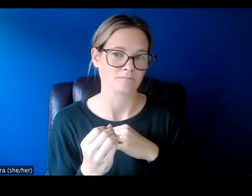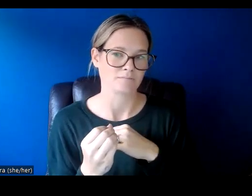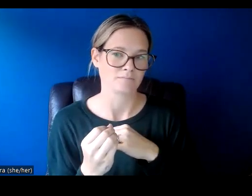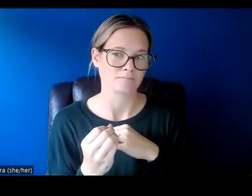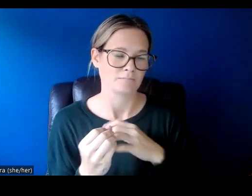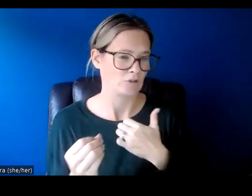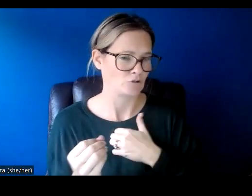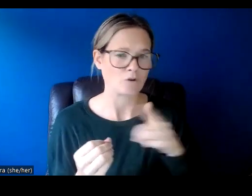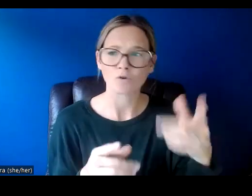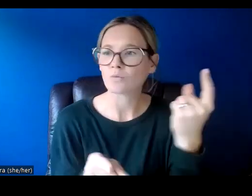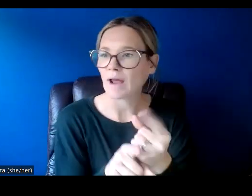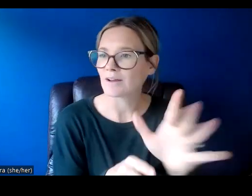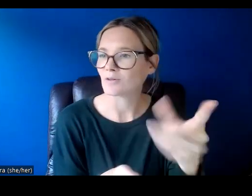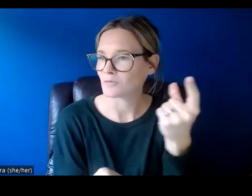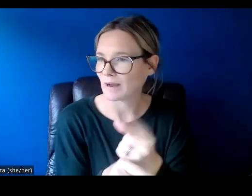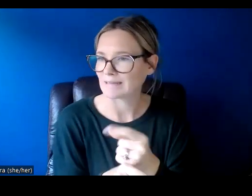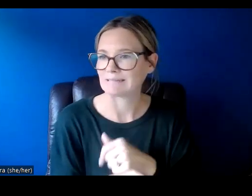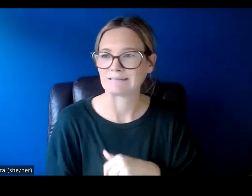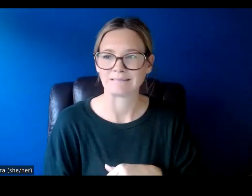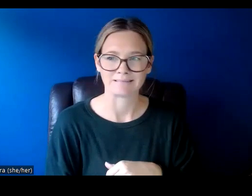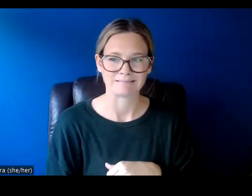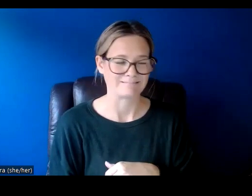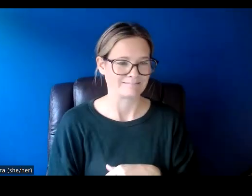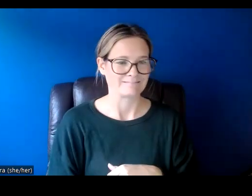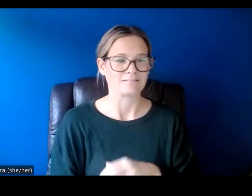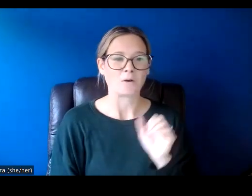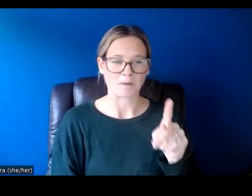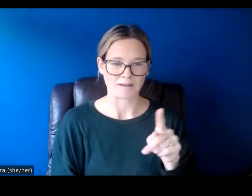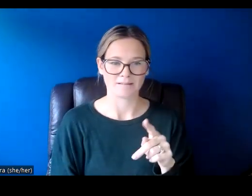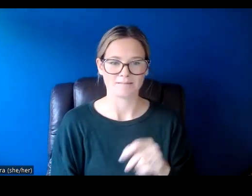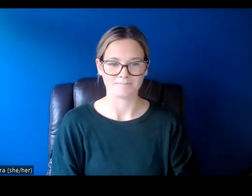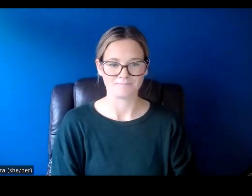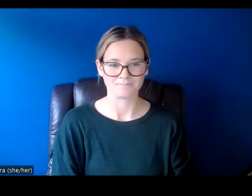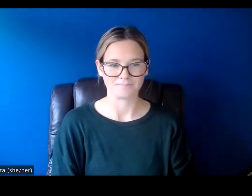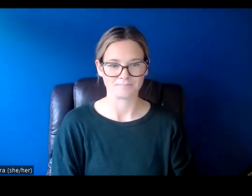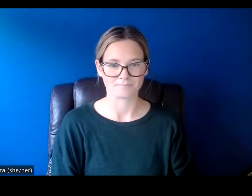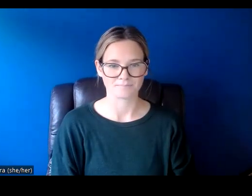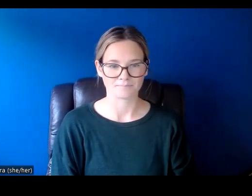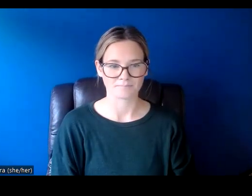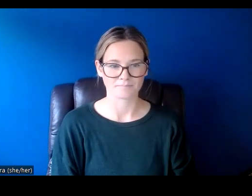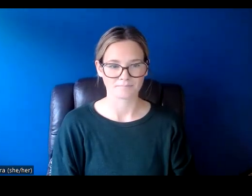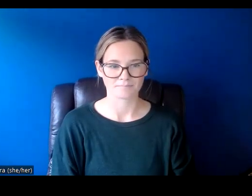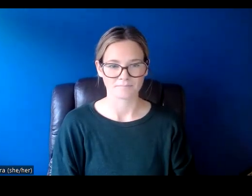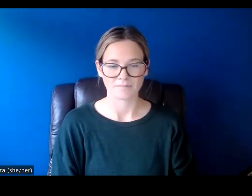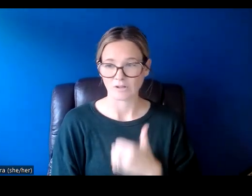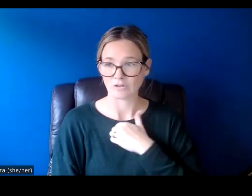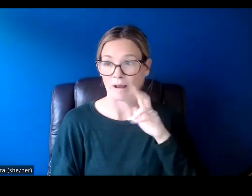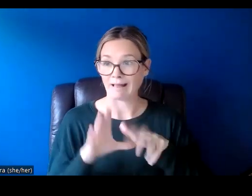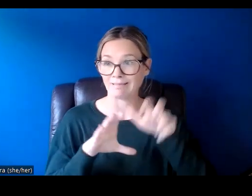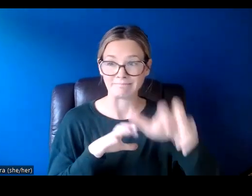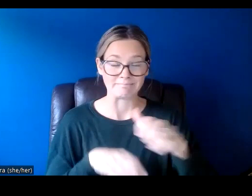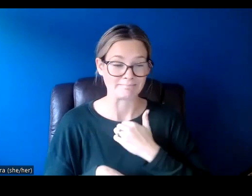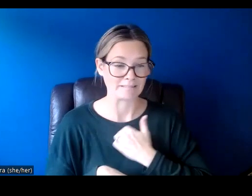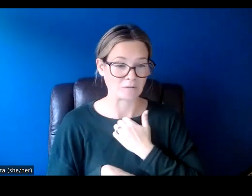Sorry, Heather, you are so right. Yeah. Okay, thanks. Here we go. I'm going to click on this tab. Sorry guys, I'm getting ahead of myself.